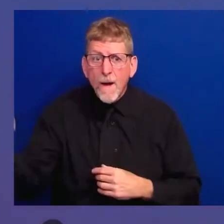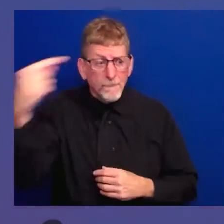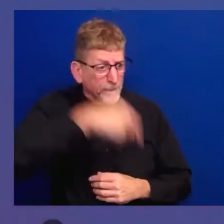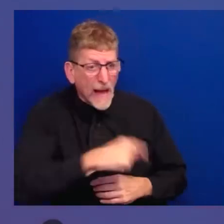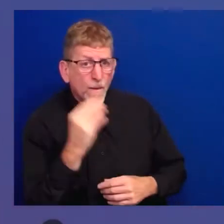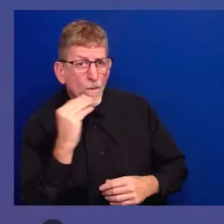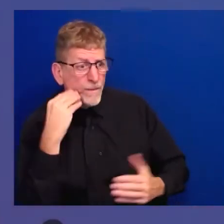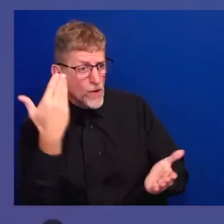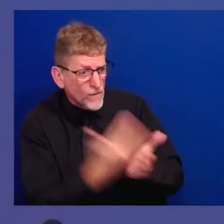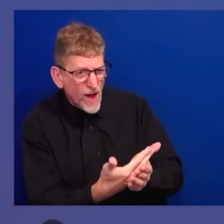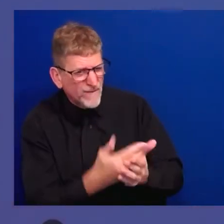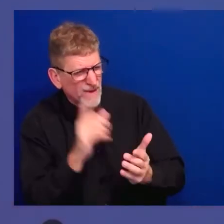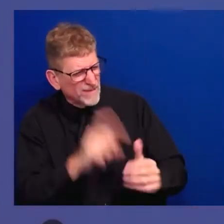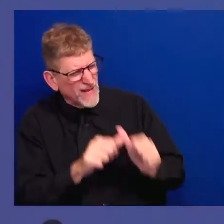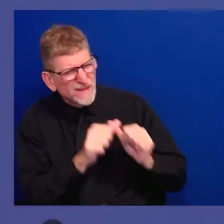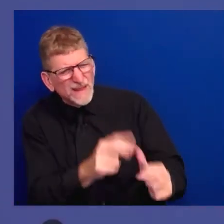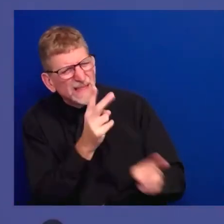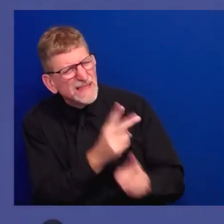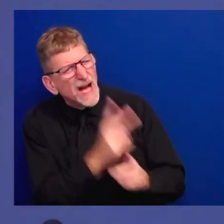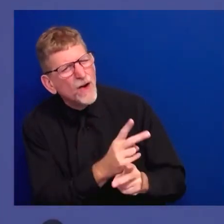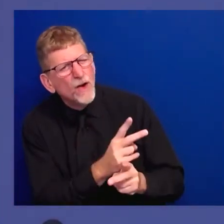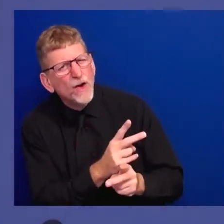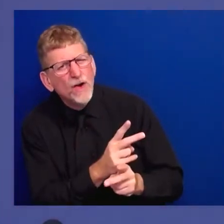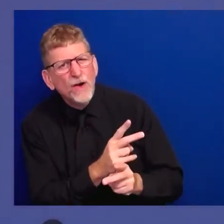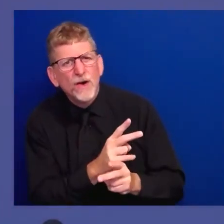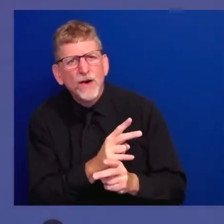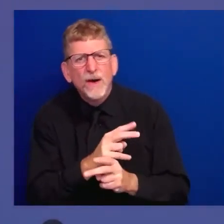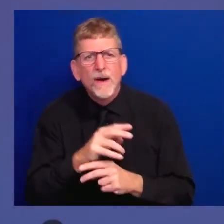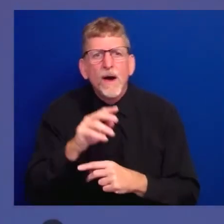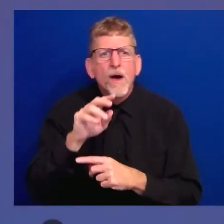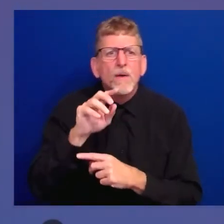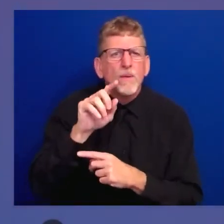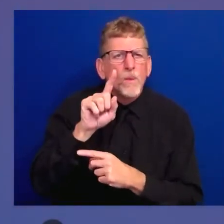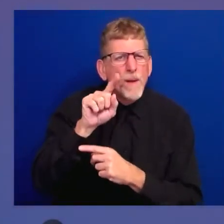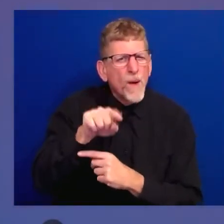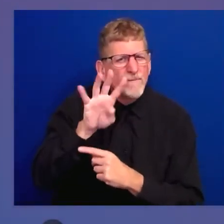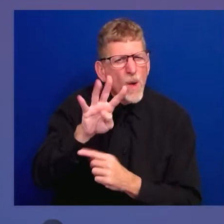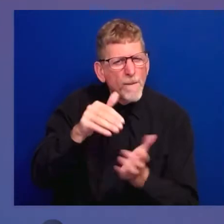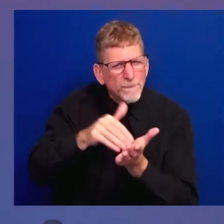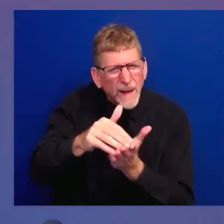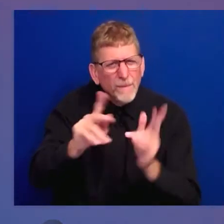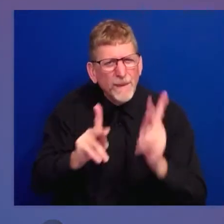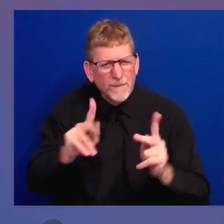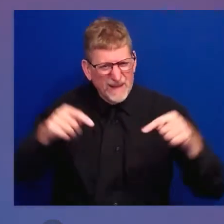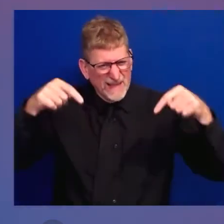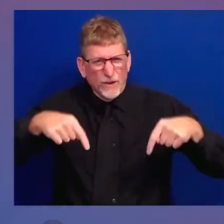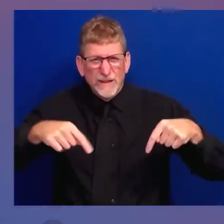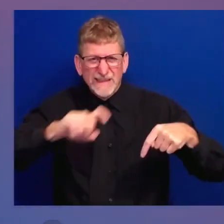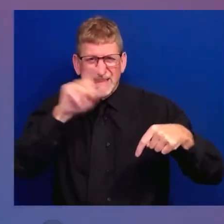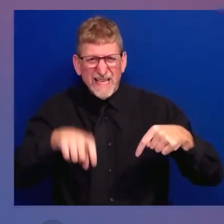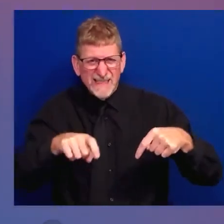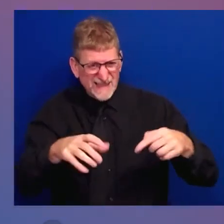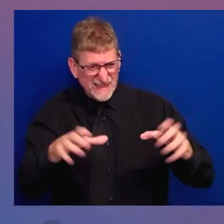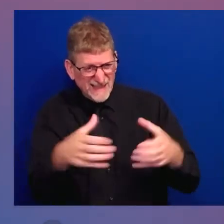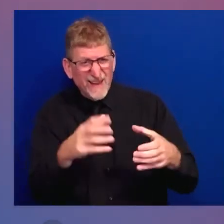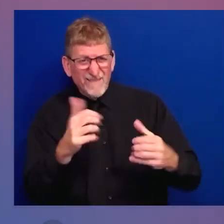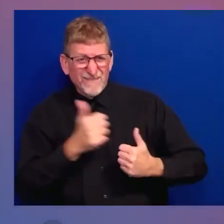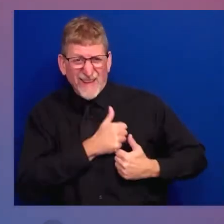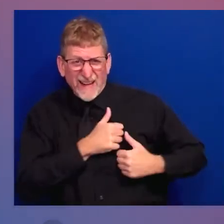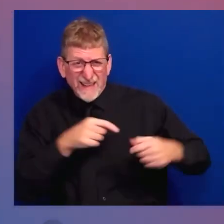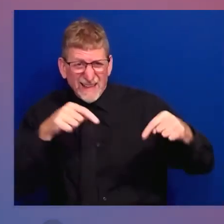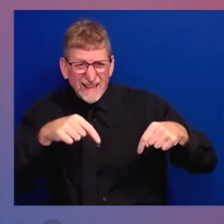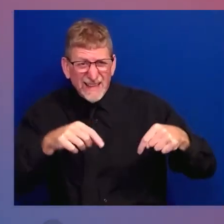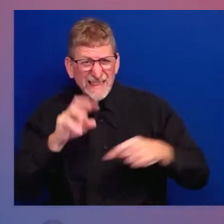million of them are living here in Texas. That's about 6.5 percent of your population. And to be a veteran is to have endured a